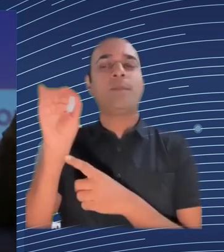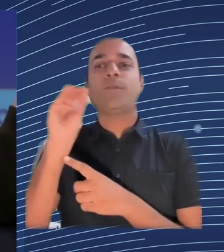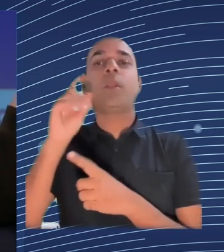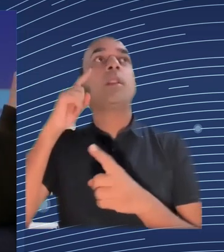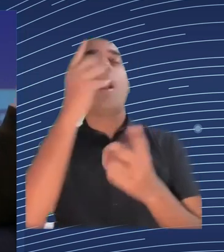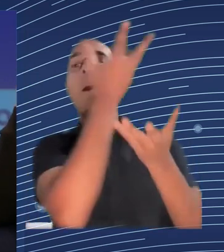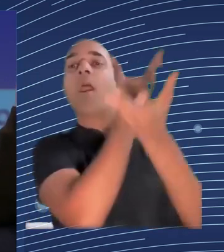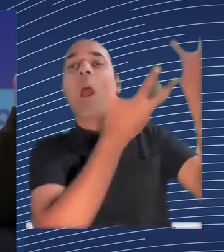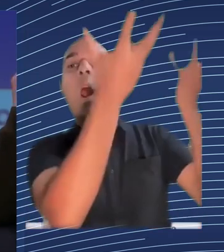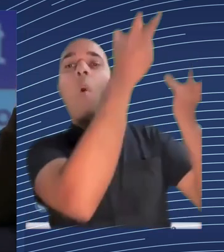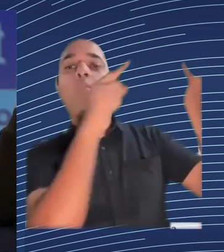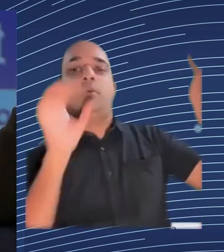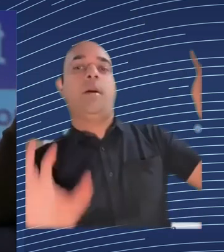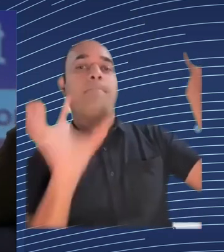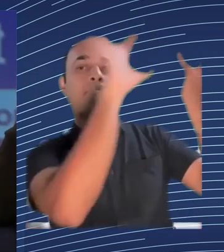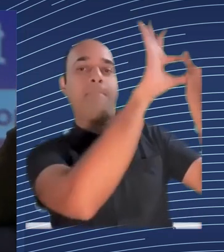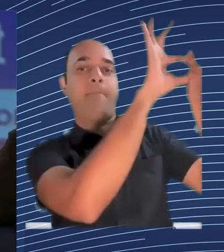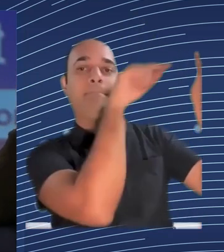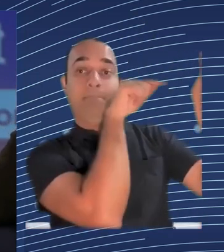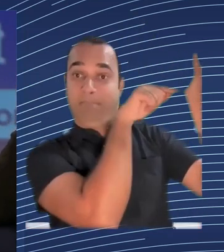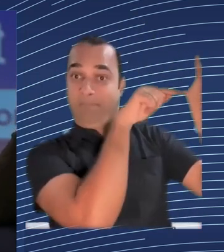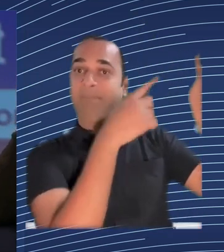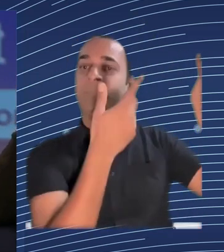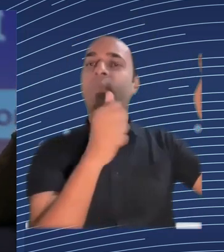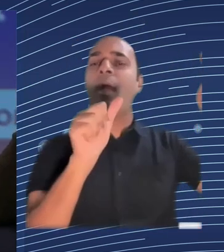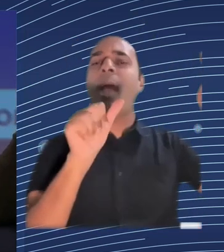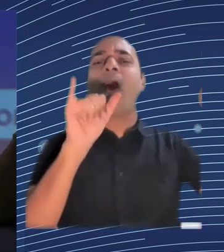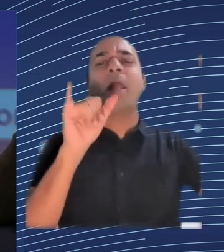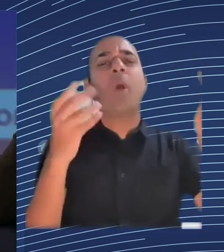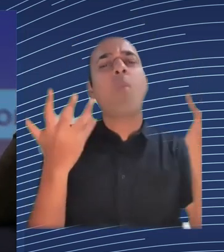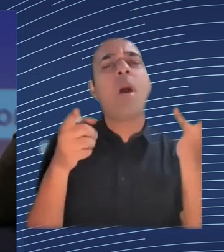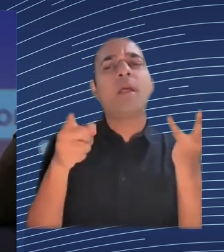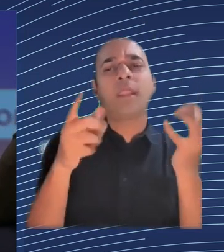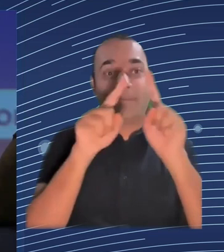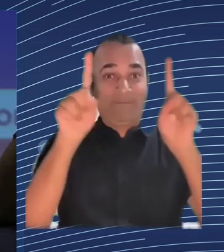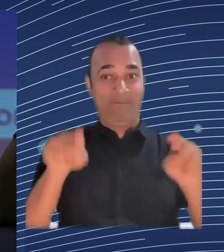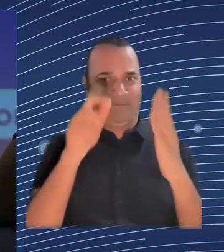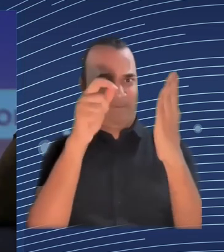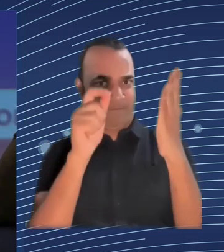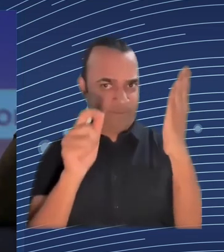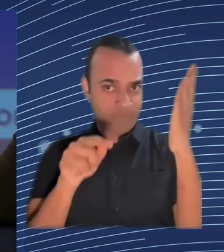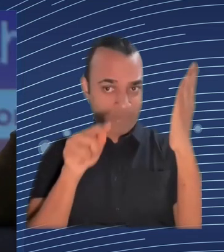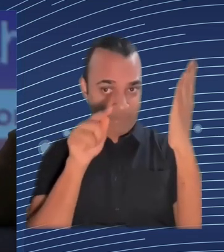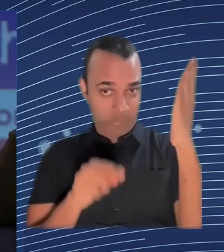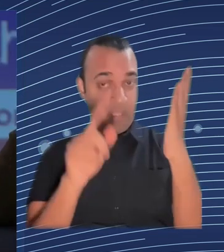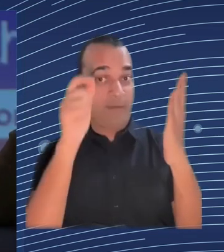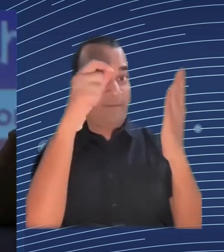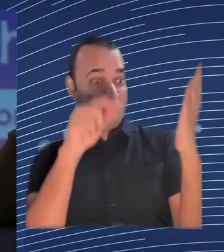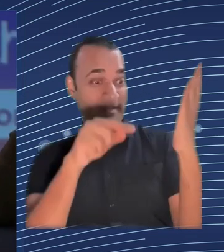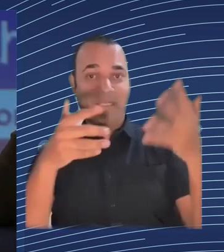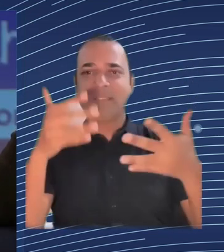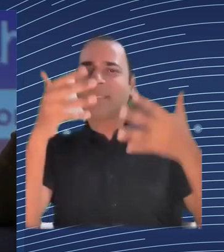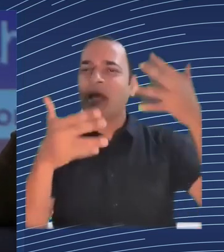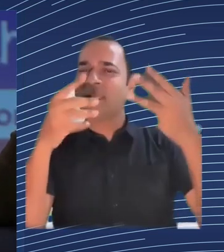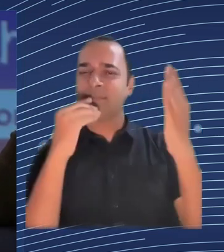use they look at the purpose of that particular piece of AI for the workforce and again they will tell you here are the use cases you can